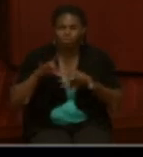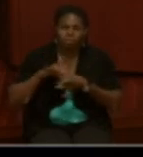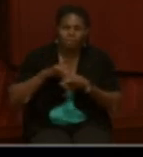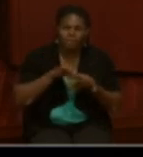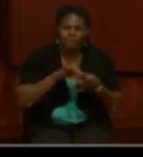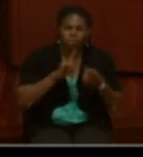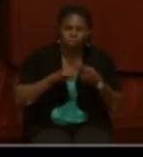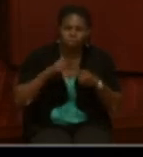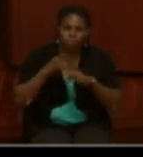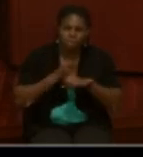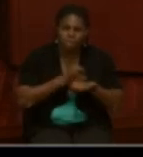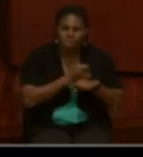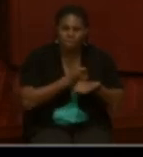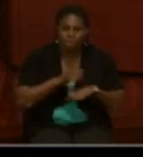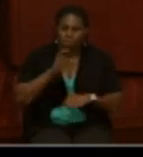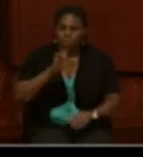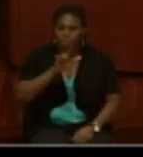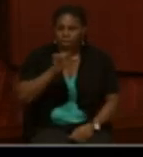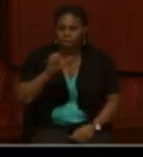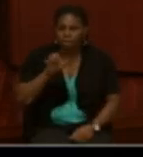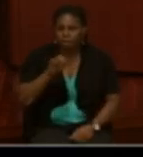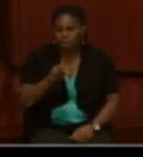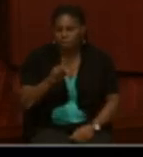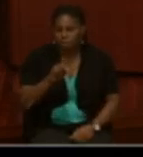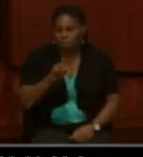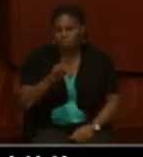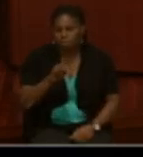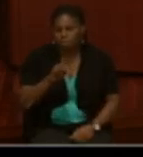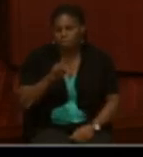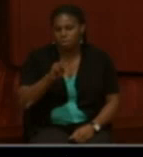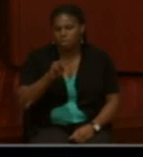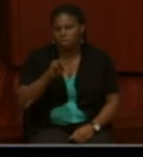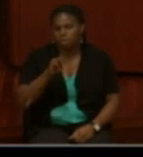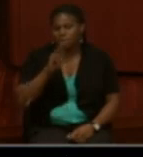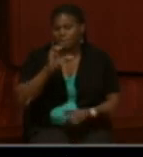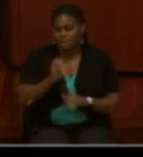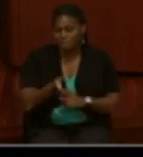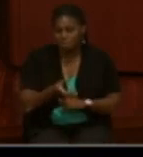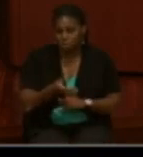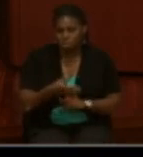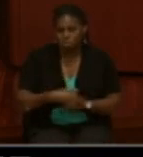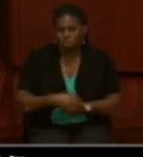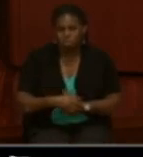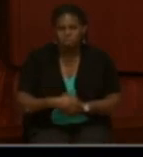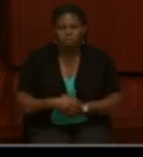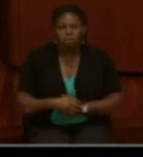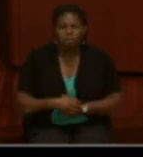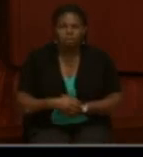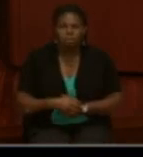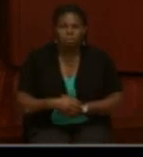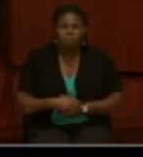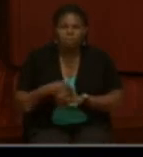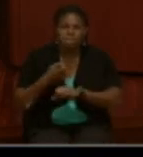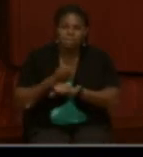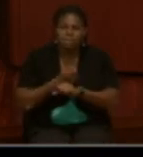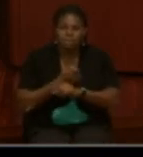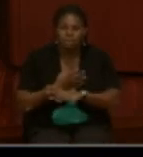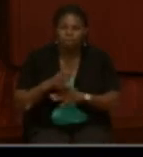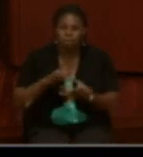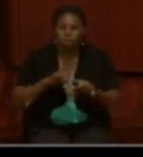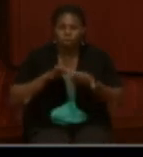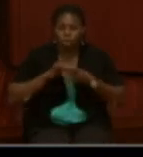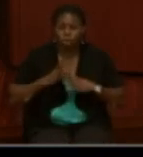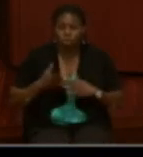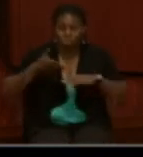slave claim commissions. So these are what I was talking about earlier where slave owners after the war could put in a